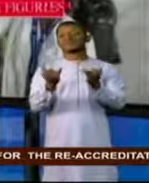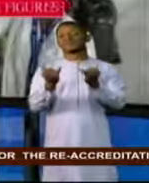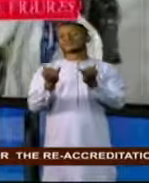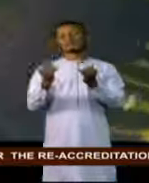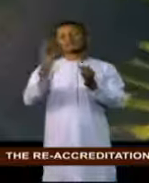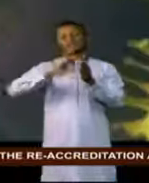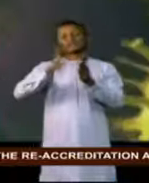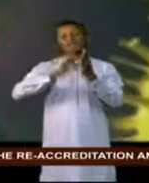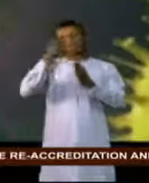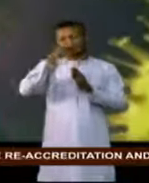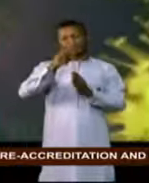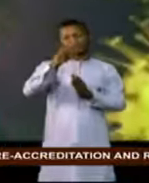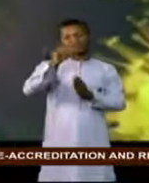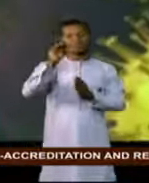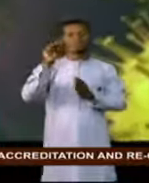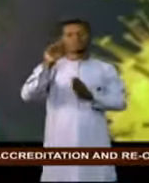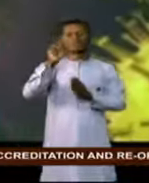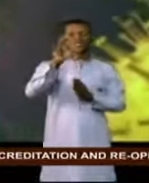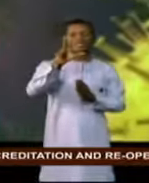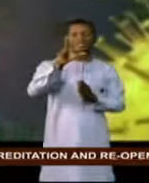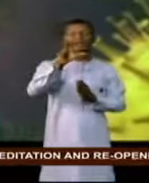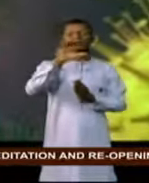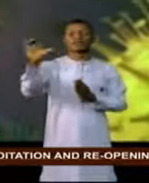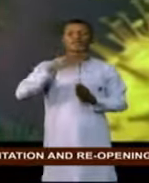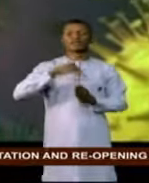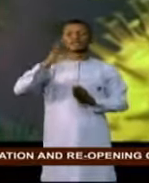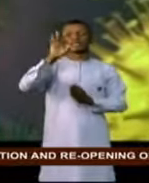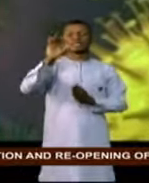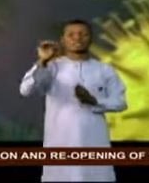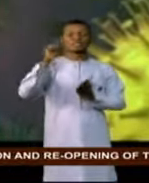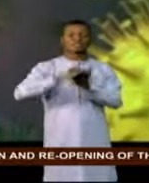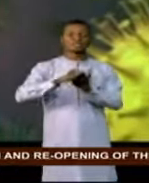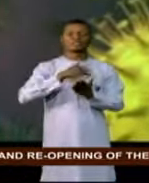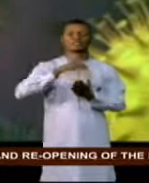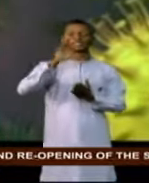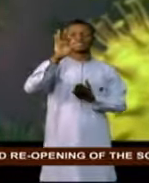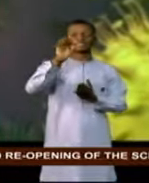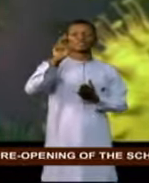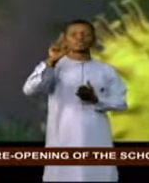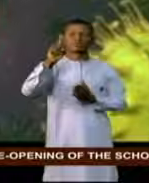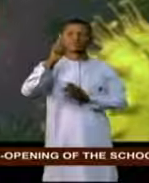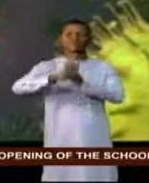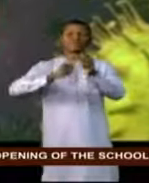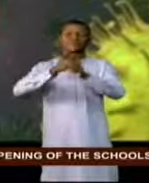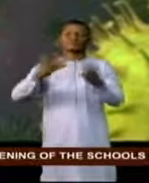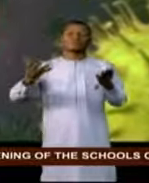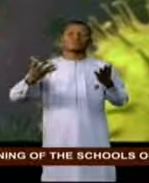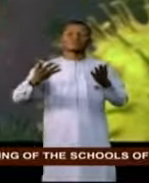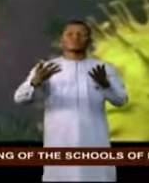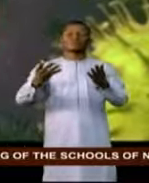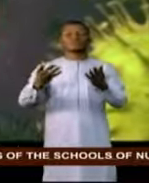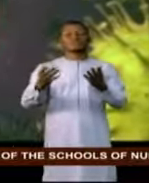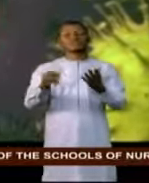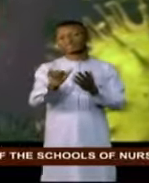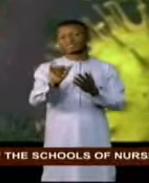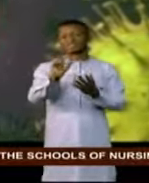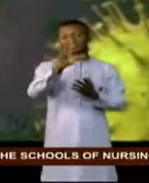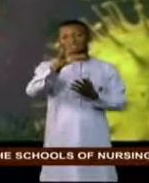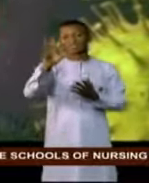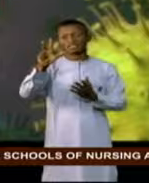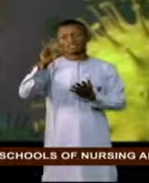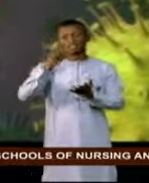accounting for 1,390,091 of global cases. Unfortunately, 33